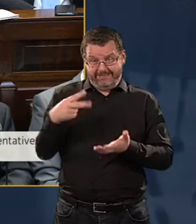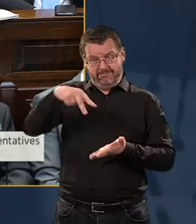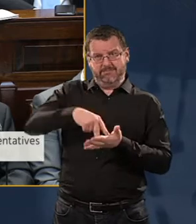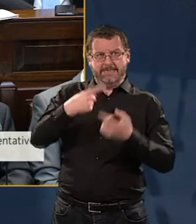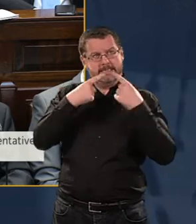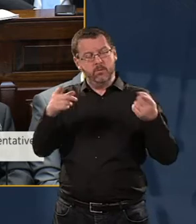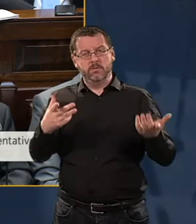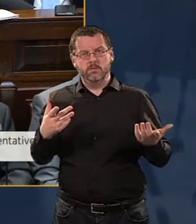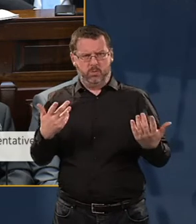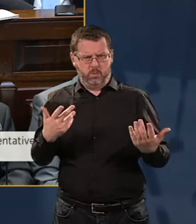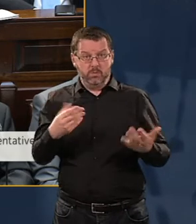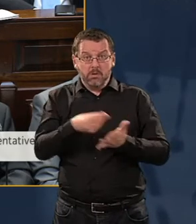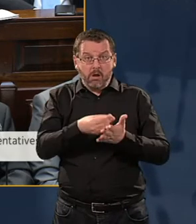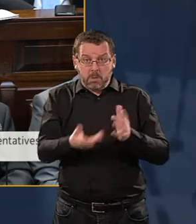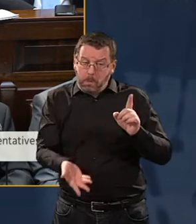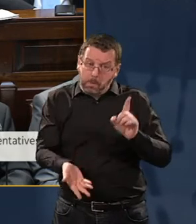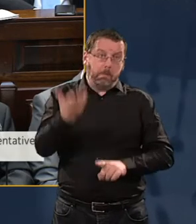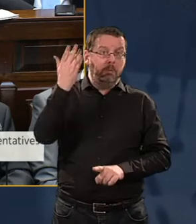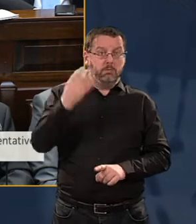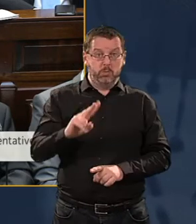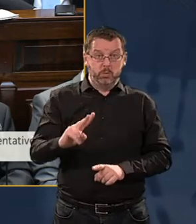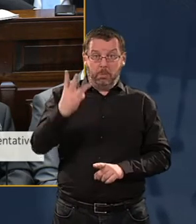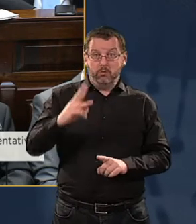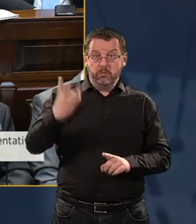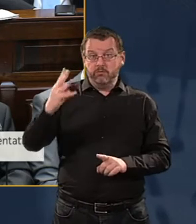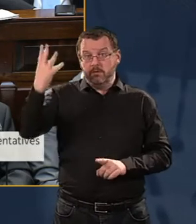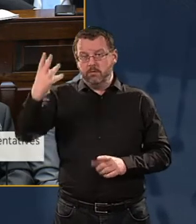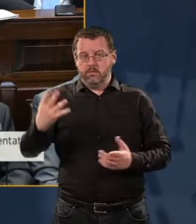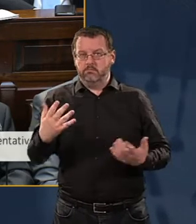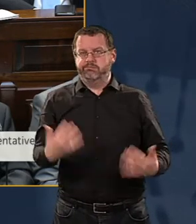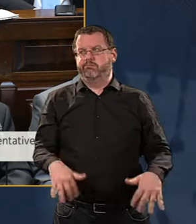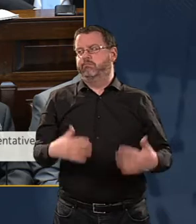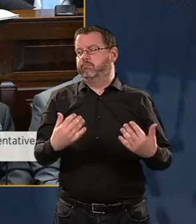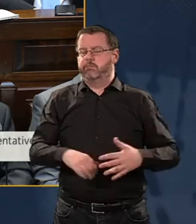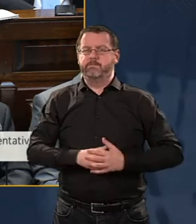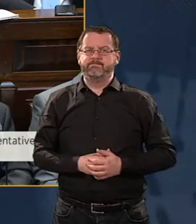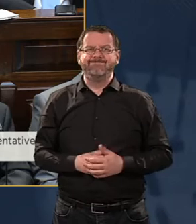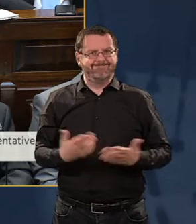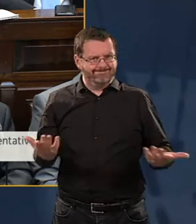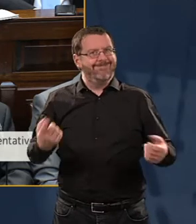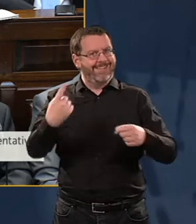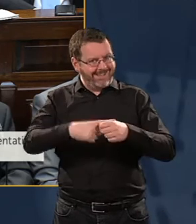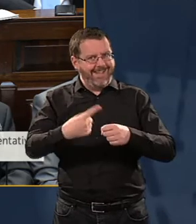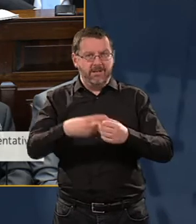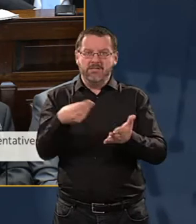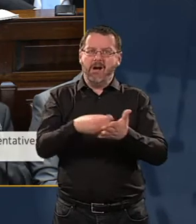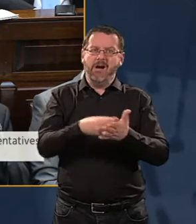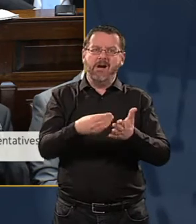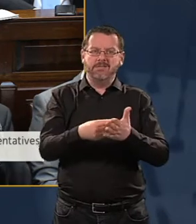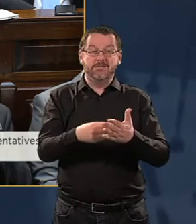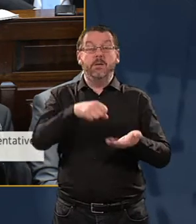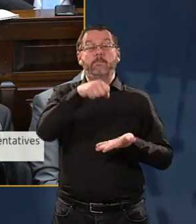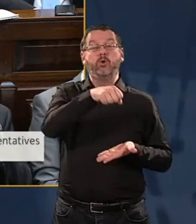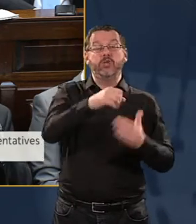now faced perhaps again with the scandalous cost overrun that might be